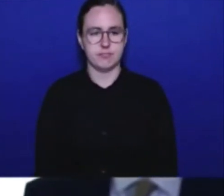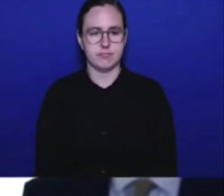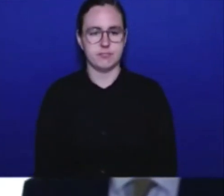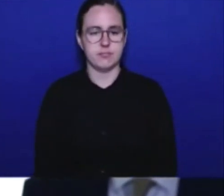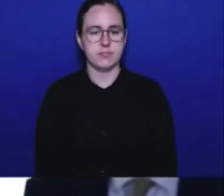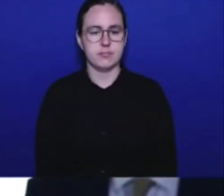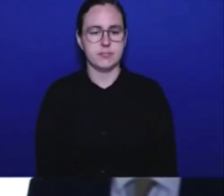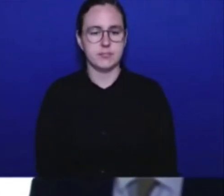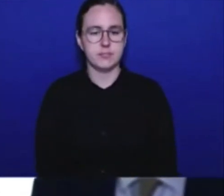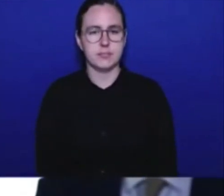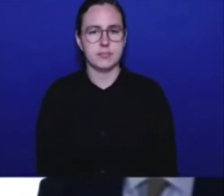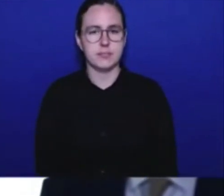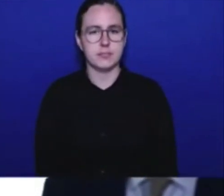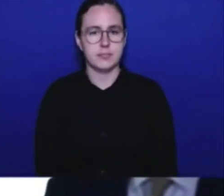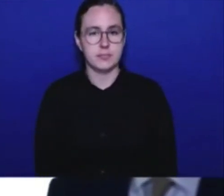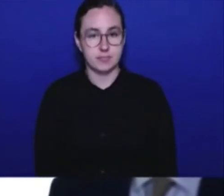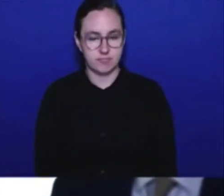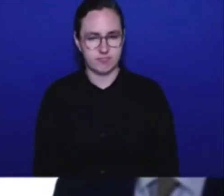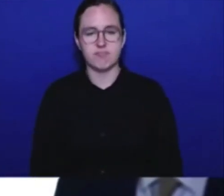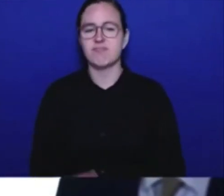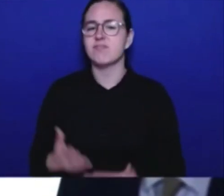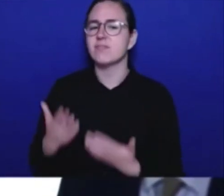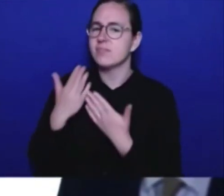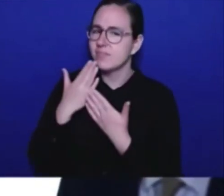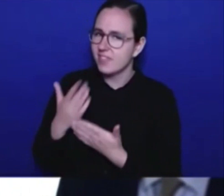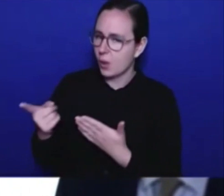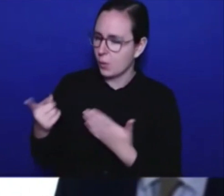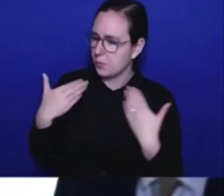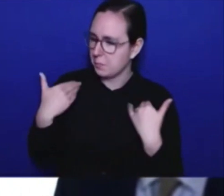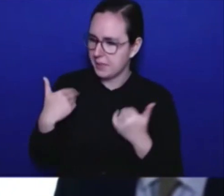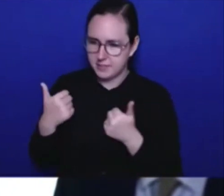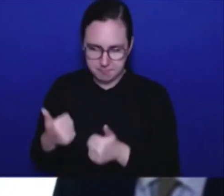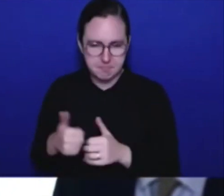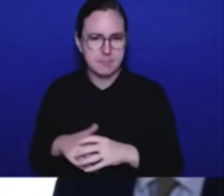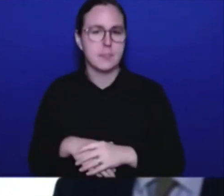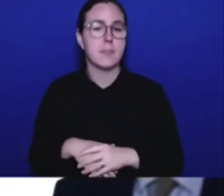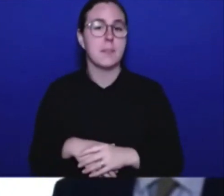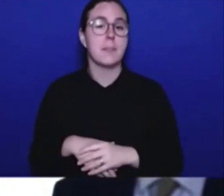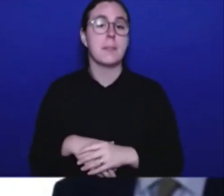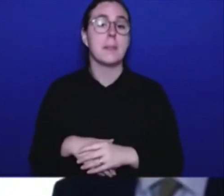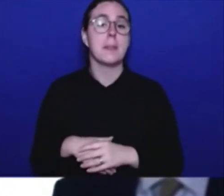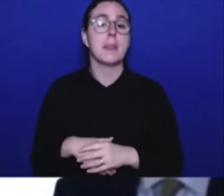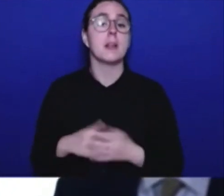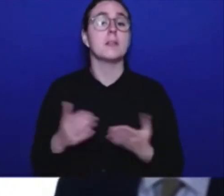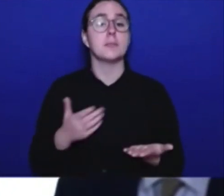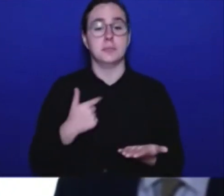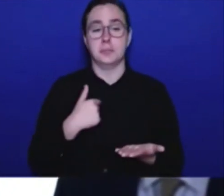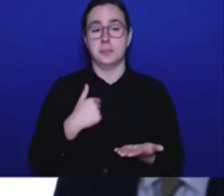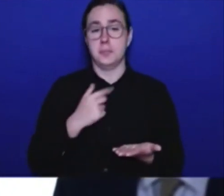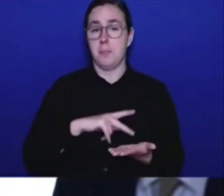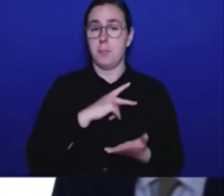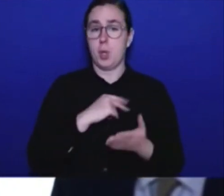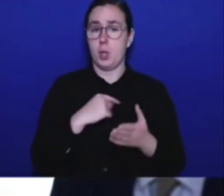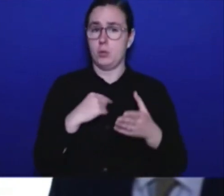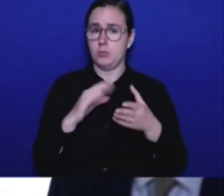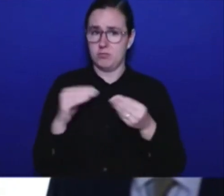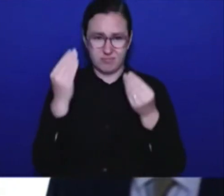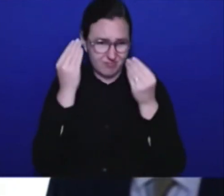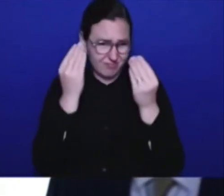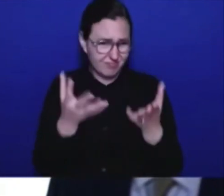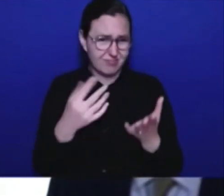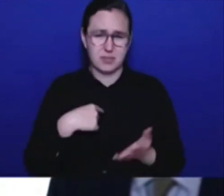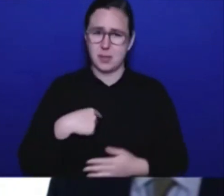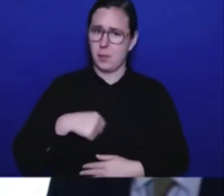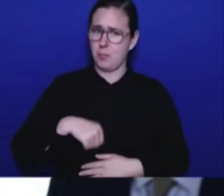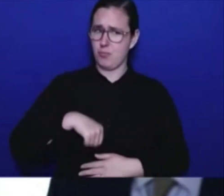Thank you so much, Minister Farnworth. On a personal level, I just want to say how proud I am to be here with all of you today to